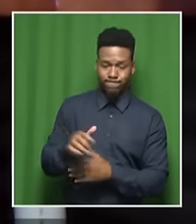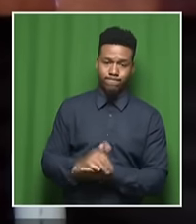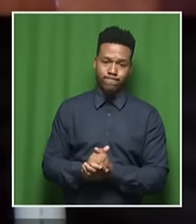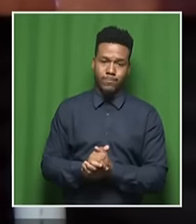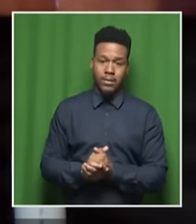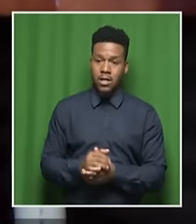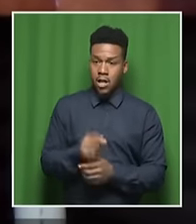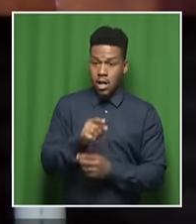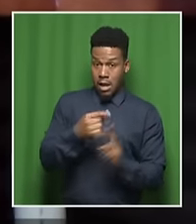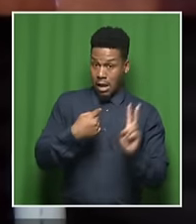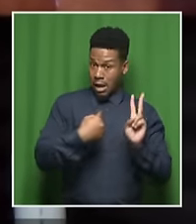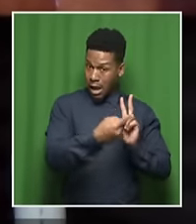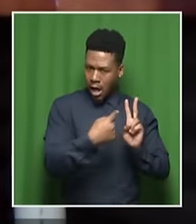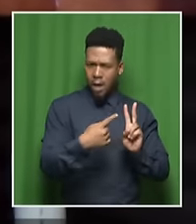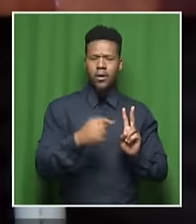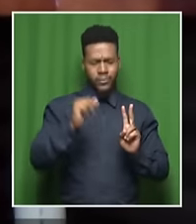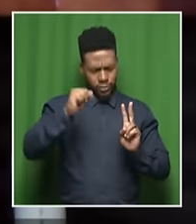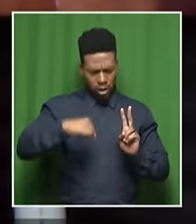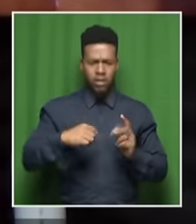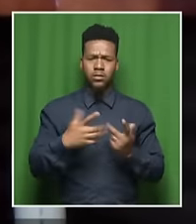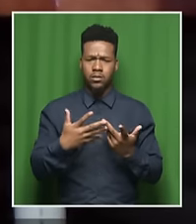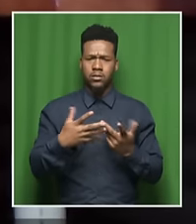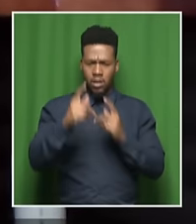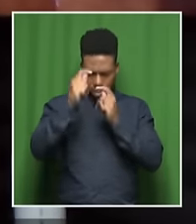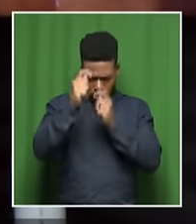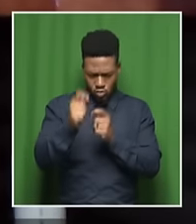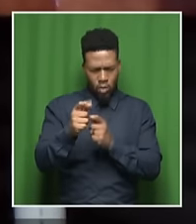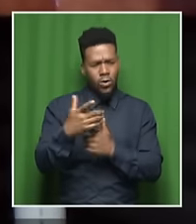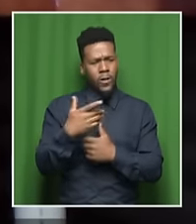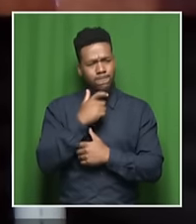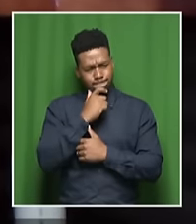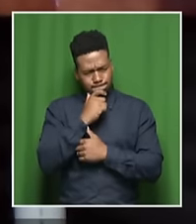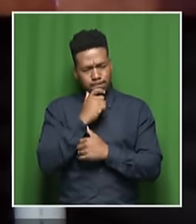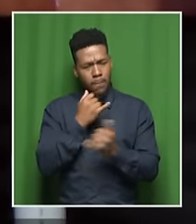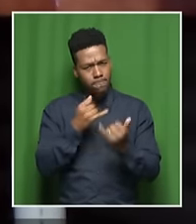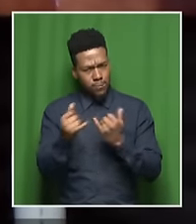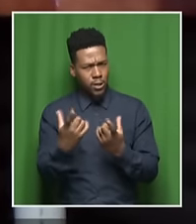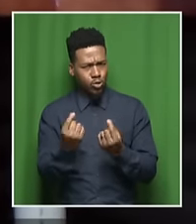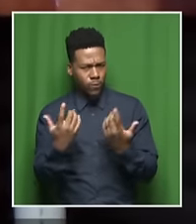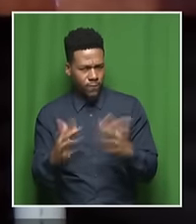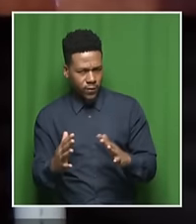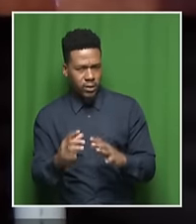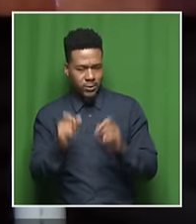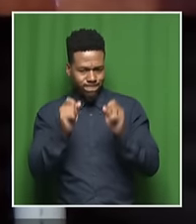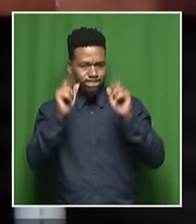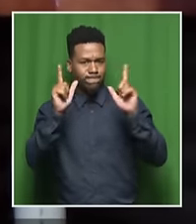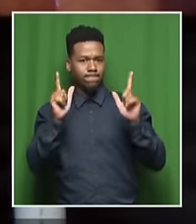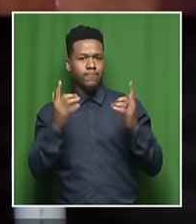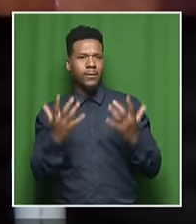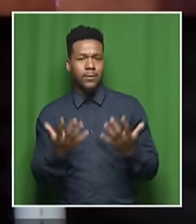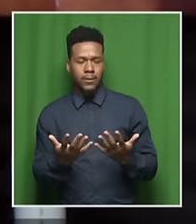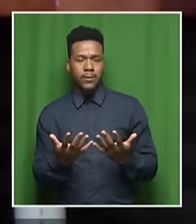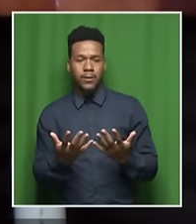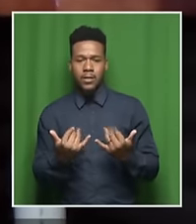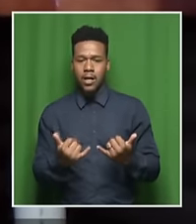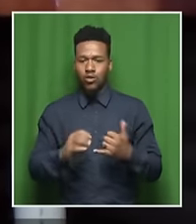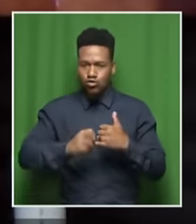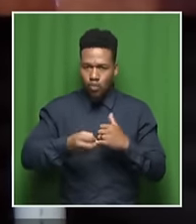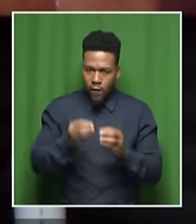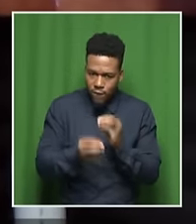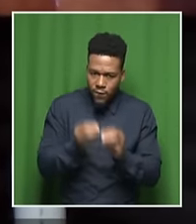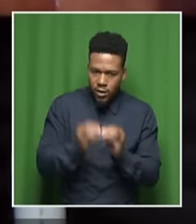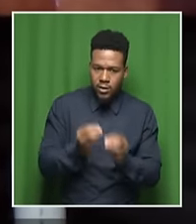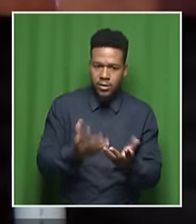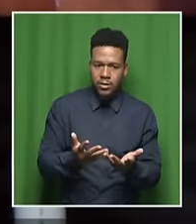recognize the fact that they've dropped the ball and they've now got to start doing the right thing. I just want to say one more thing, and that is that it